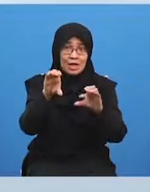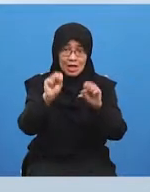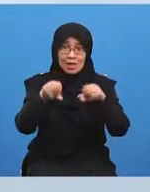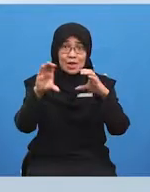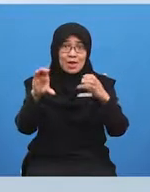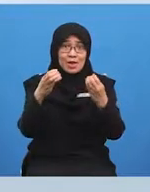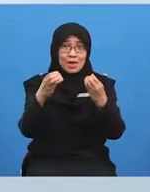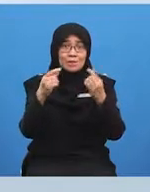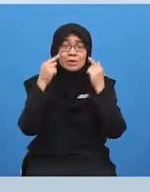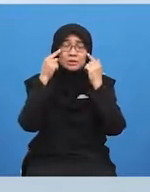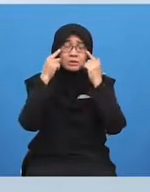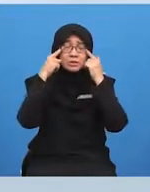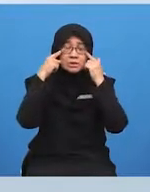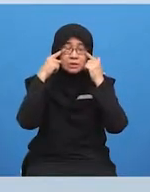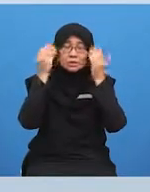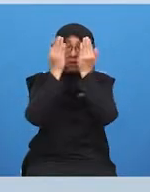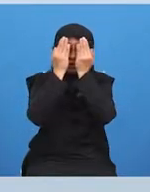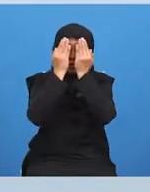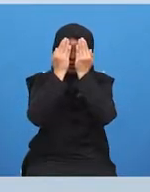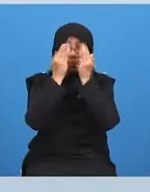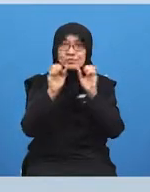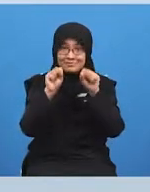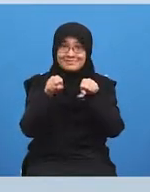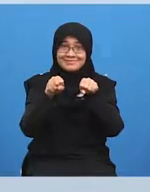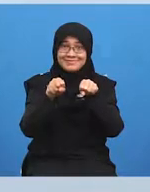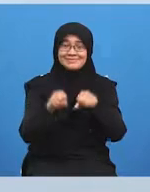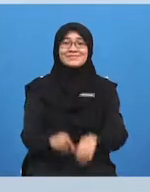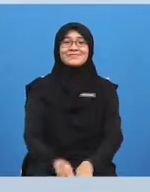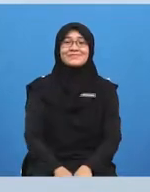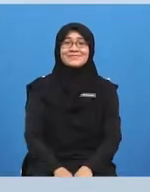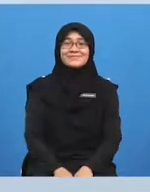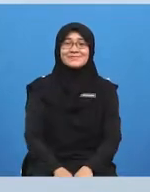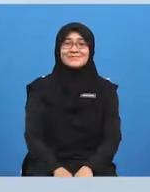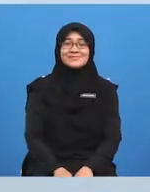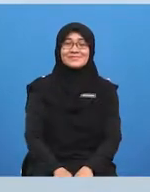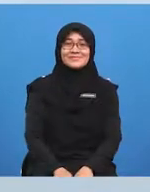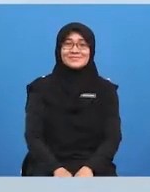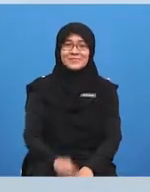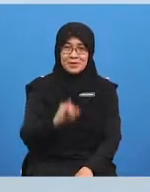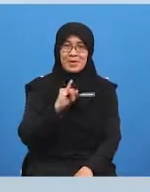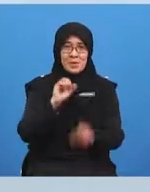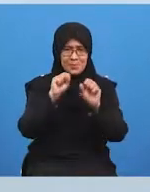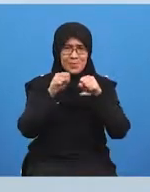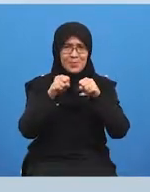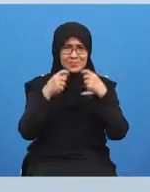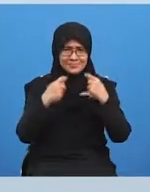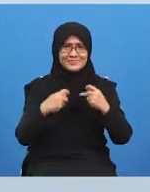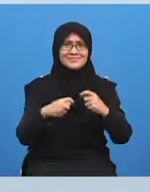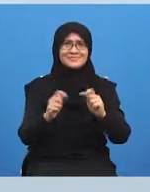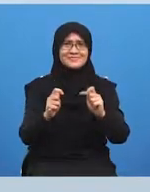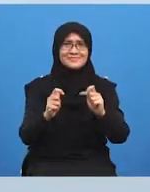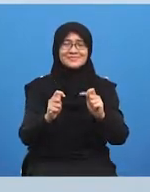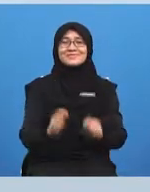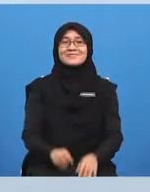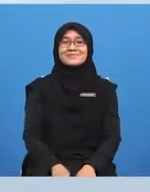with your eyes closed yolo sounds tricky but i want to try oh man